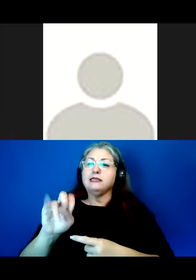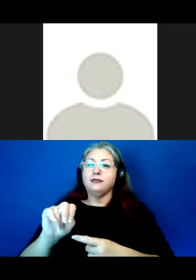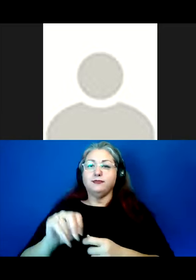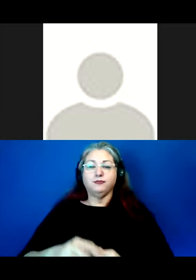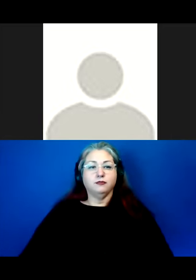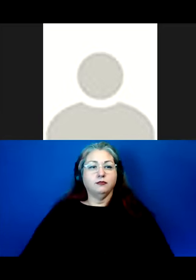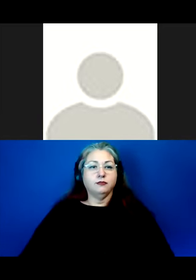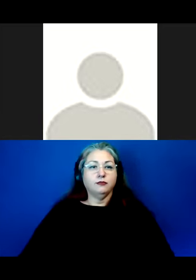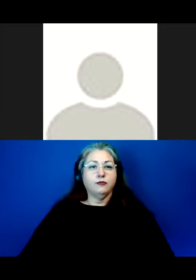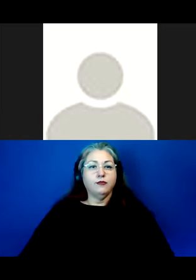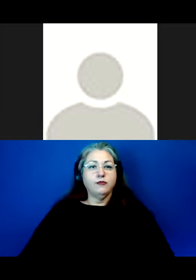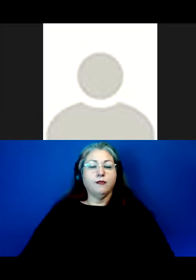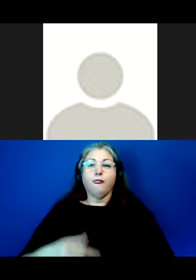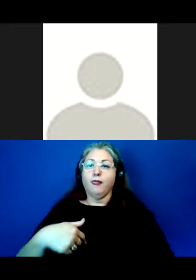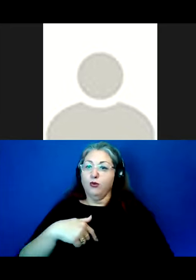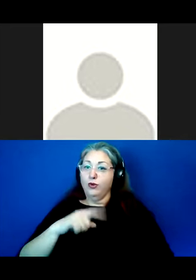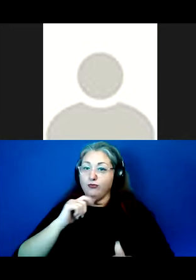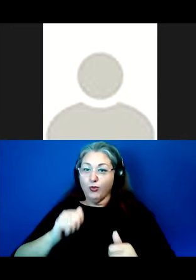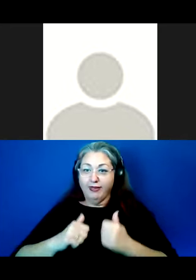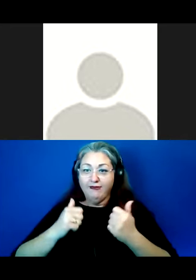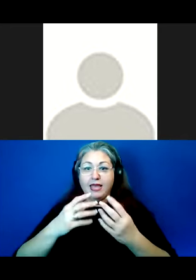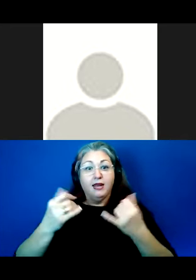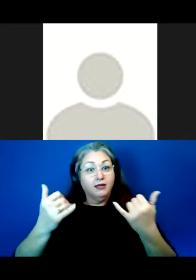We are a living, contemporary people.